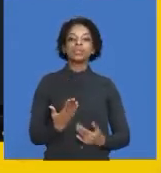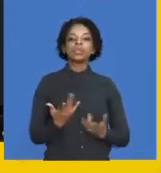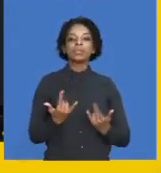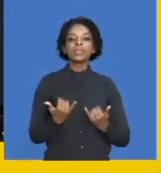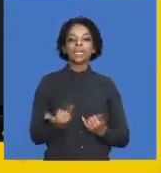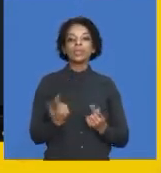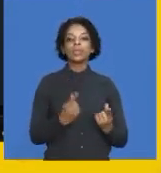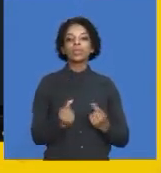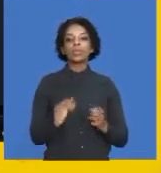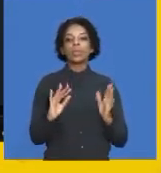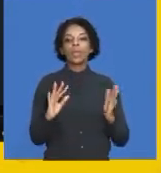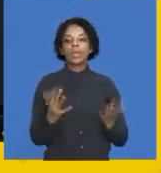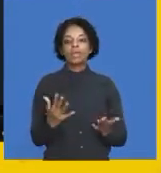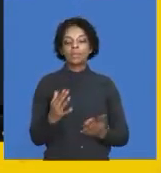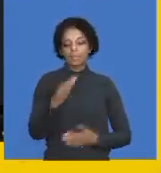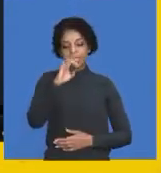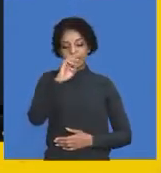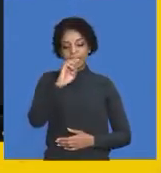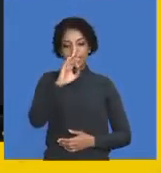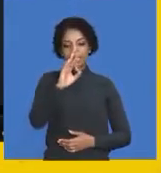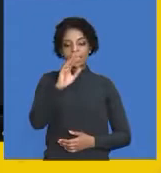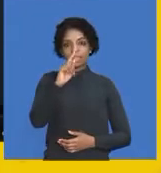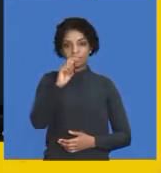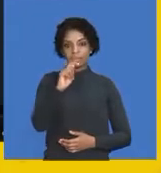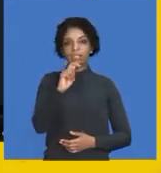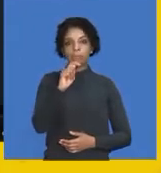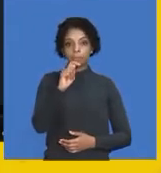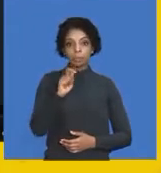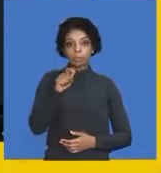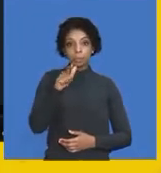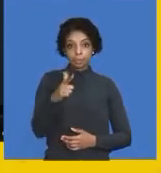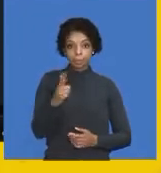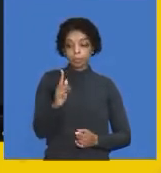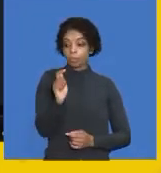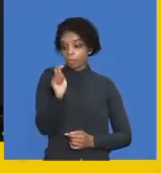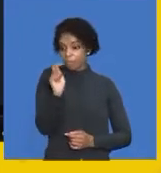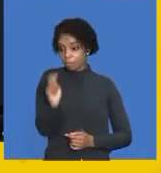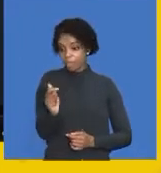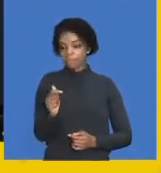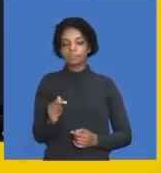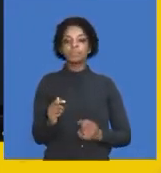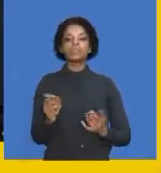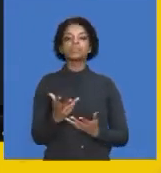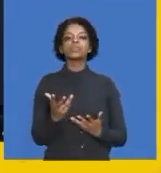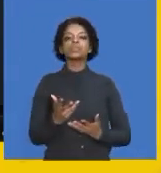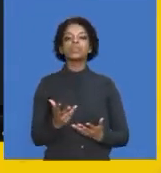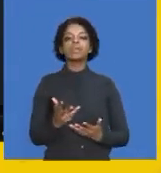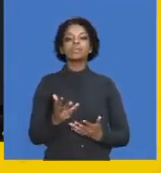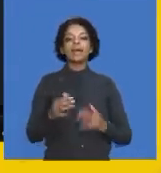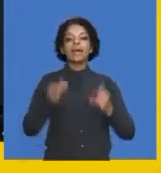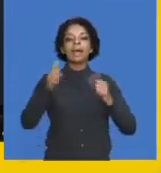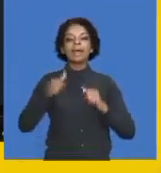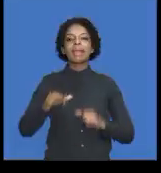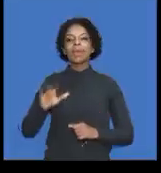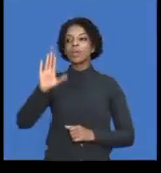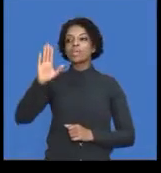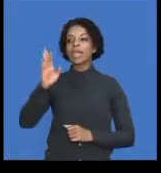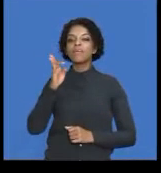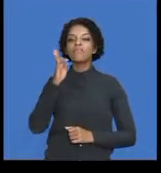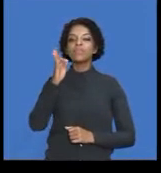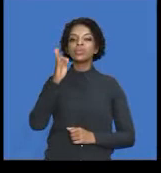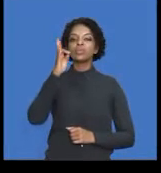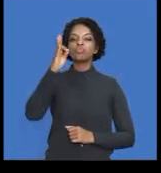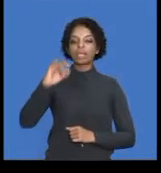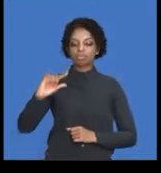in this particular instance, the payment was made by EFT. The payment was made into the account of future traders,